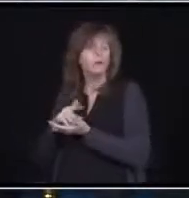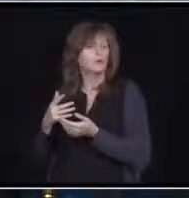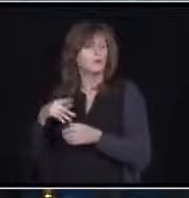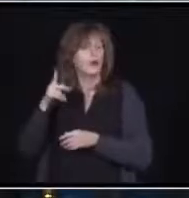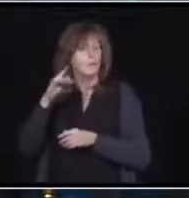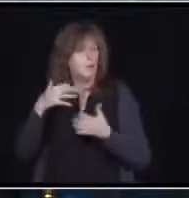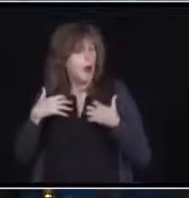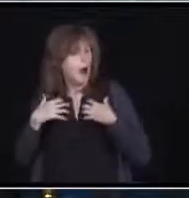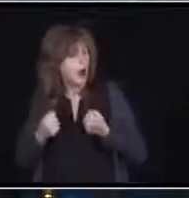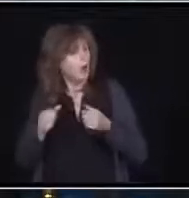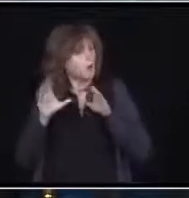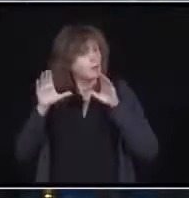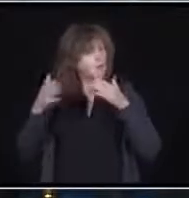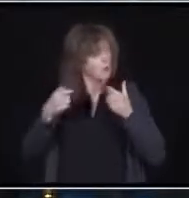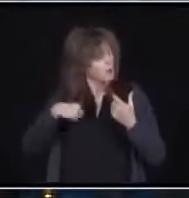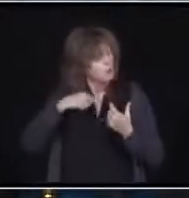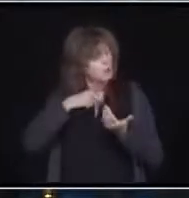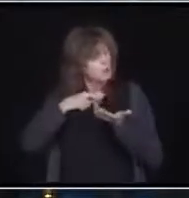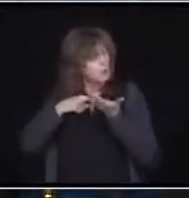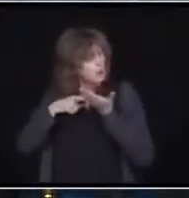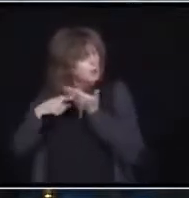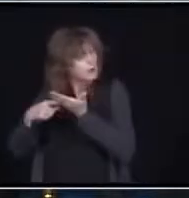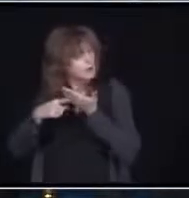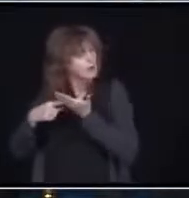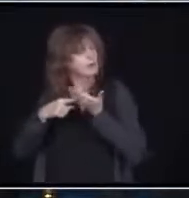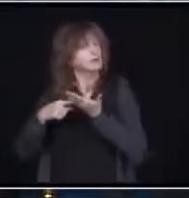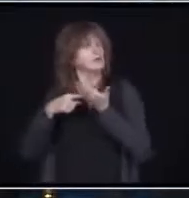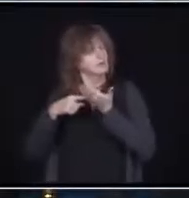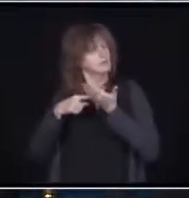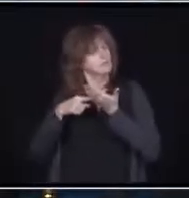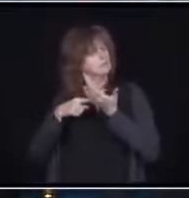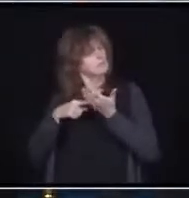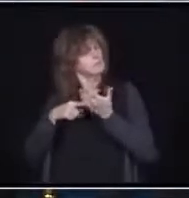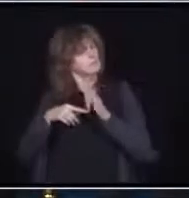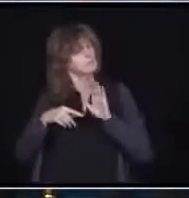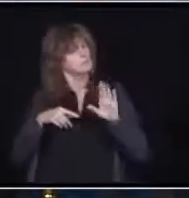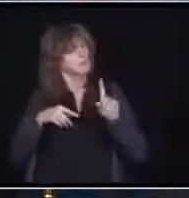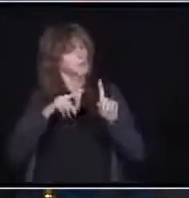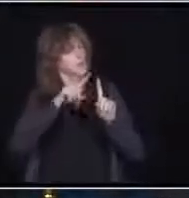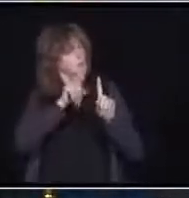think probably to speak more specifically to your question, I will ask Dr. Williams to come forward.